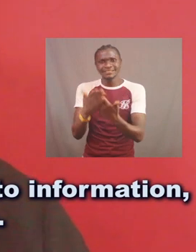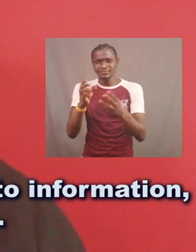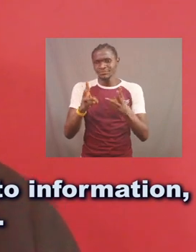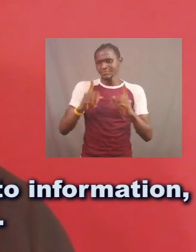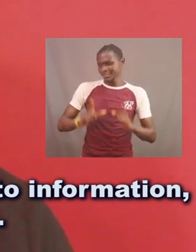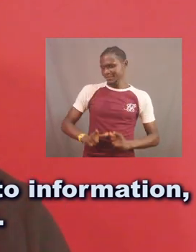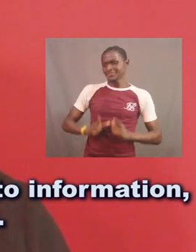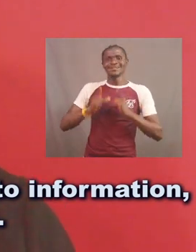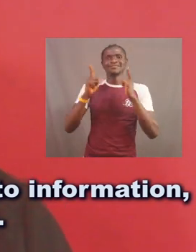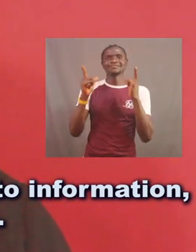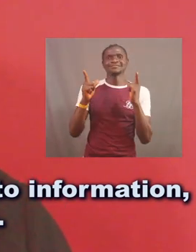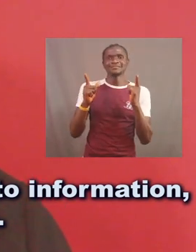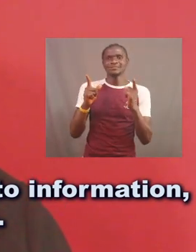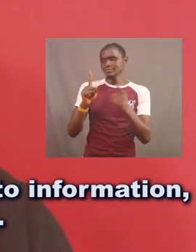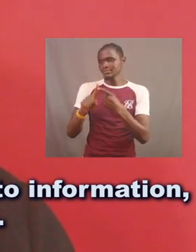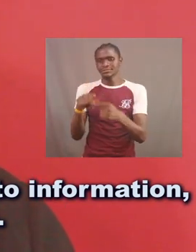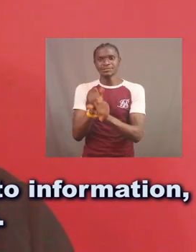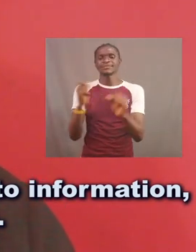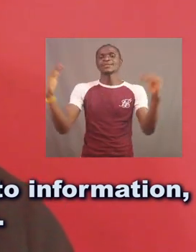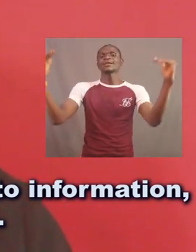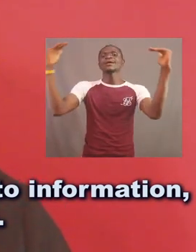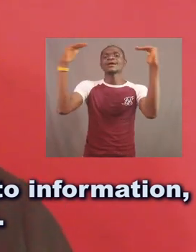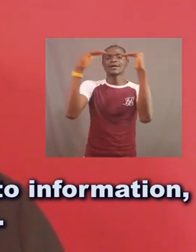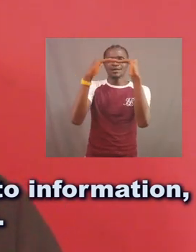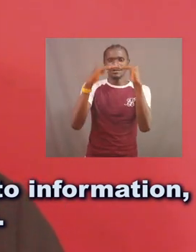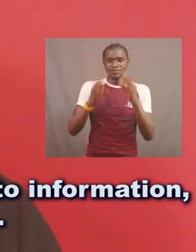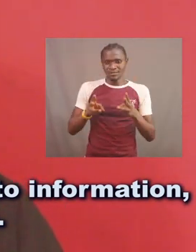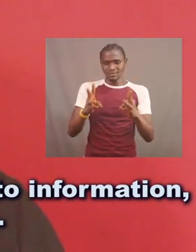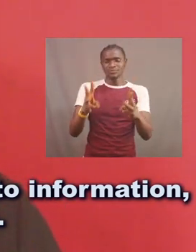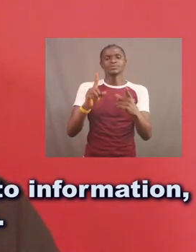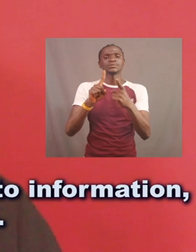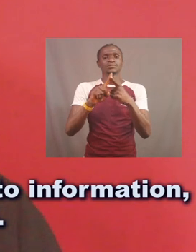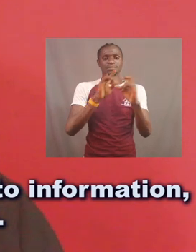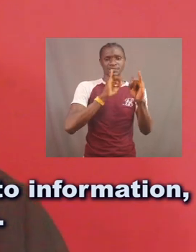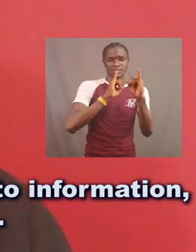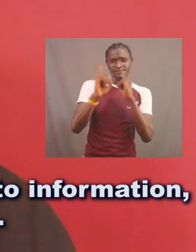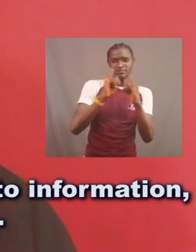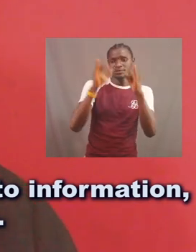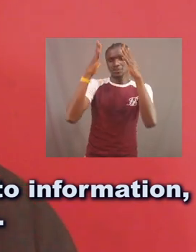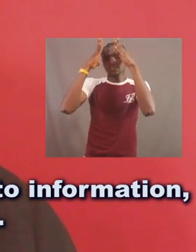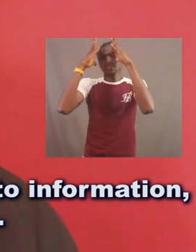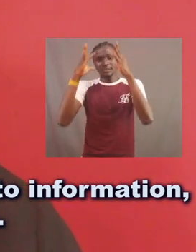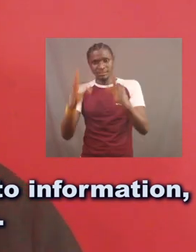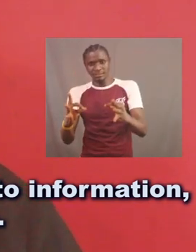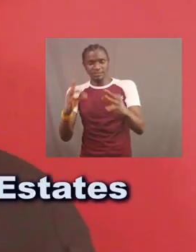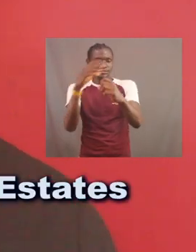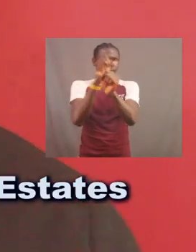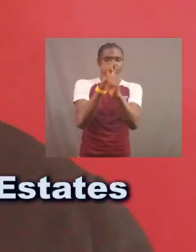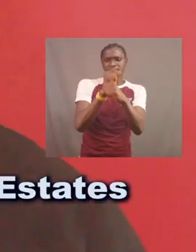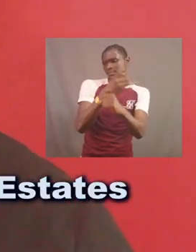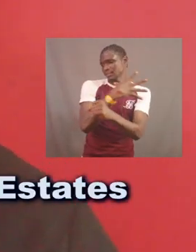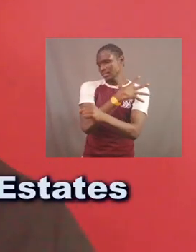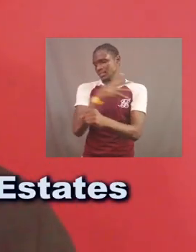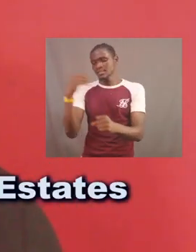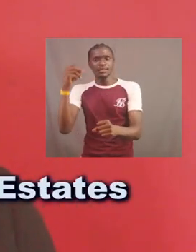modifying procedures to ensure equal access to information, decision-making and participation by